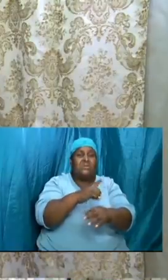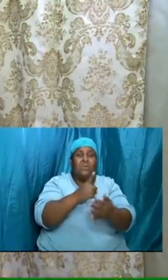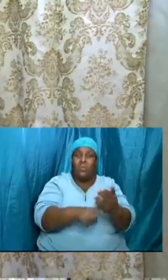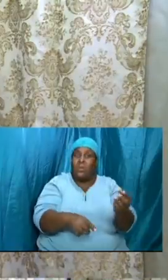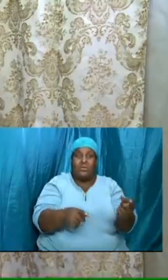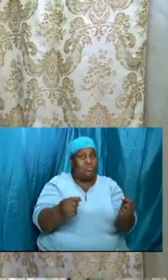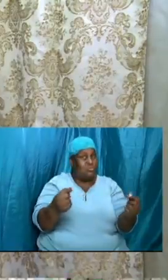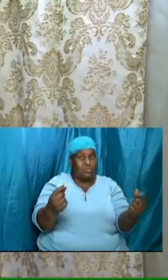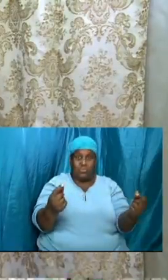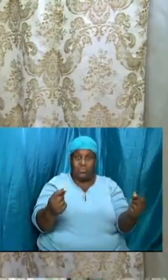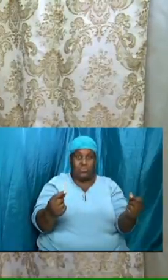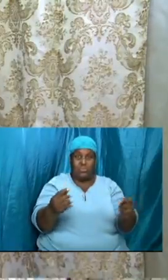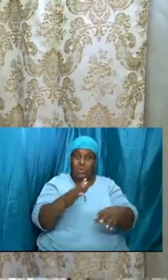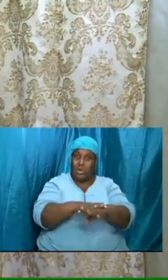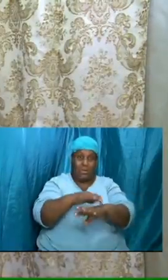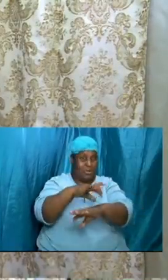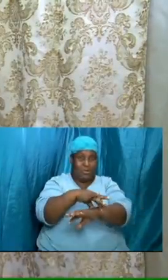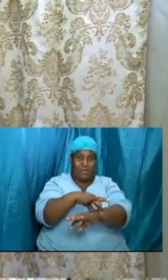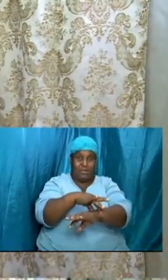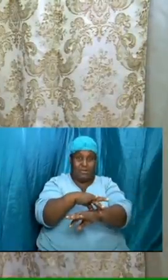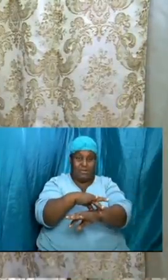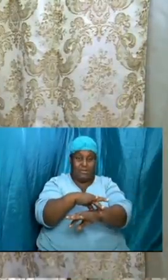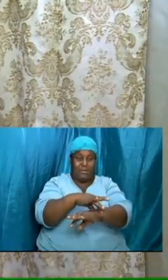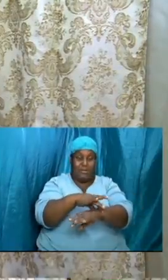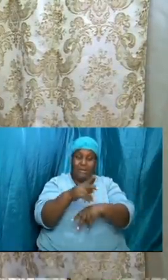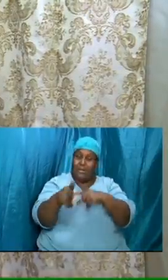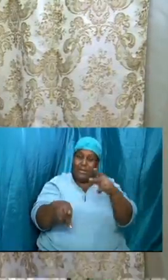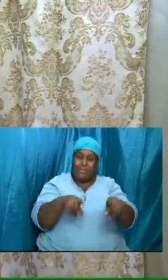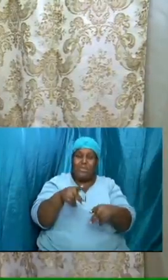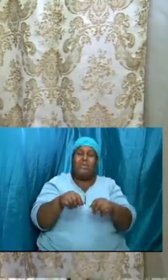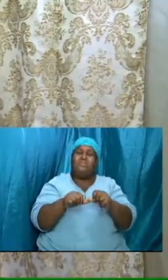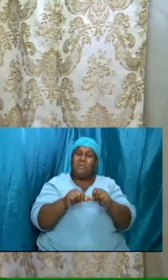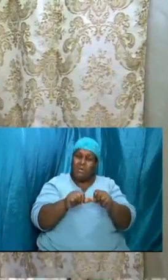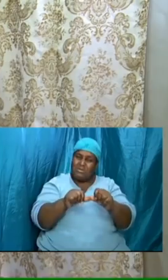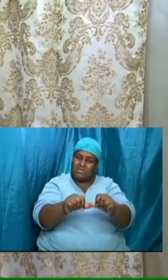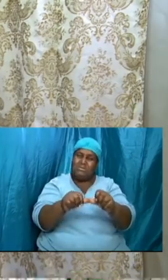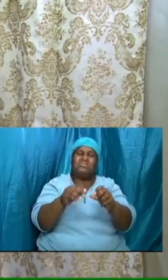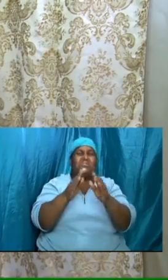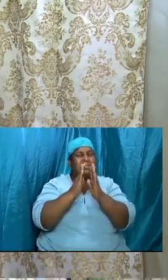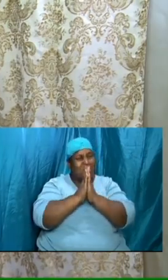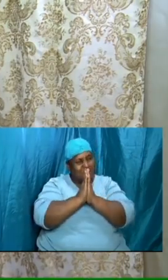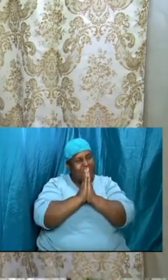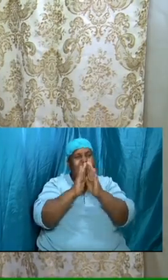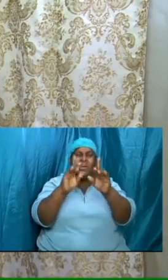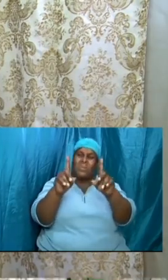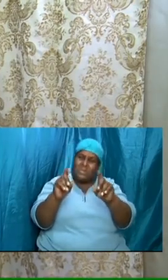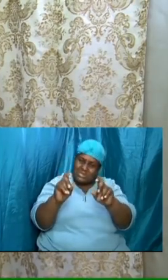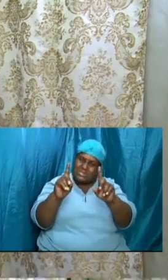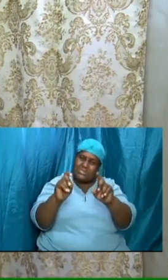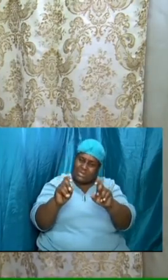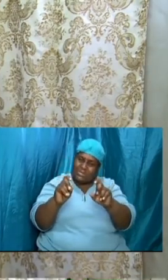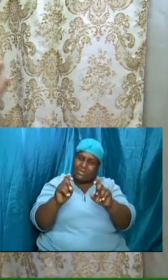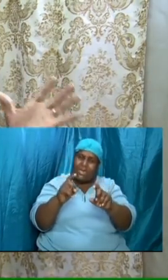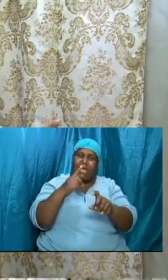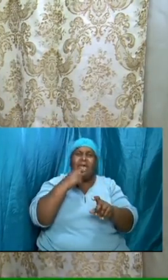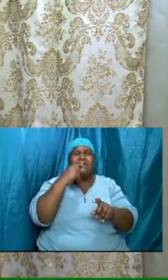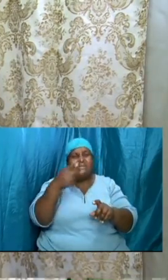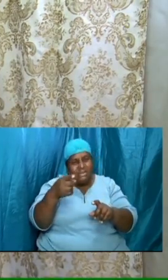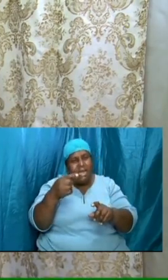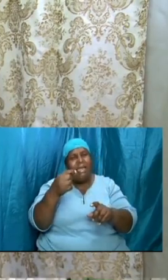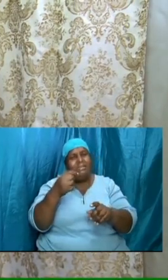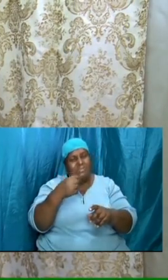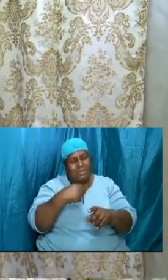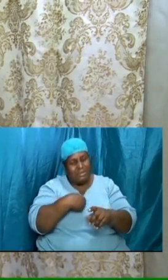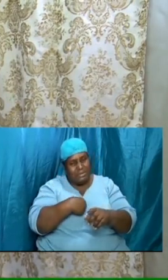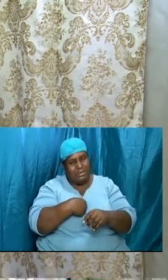constantly asking these questions constantly inquiring about what is to come tell me go into the